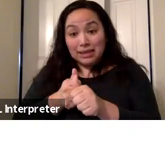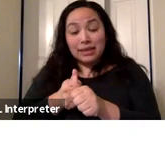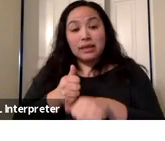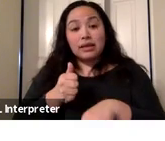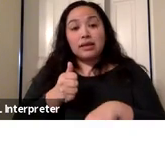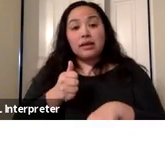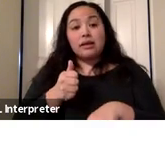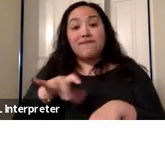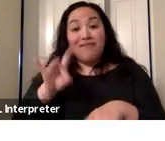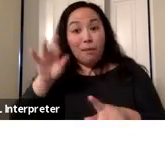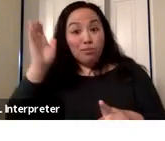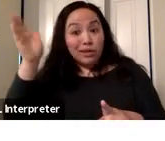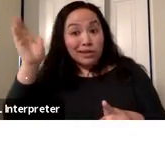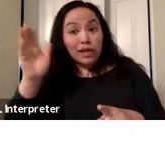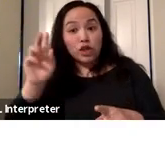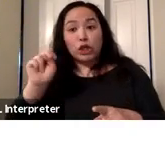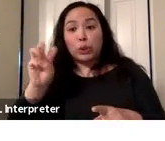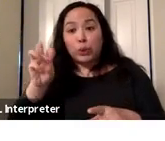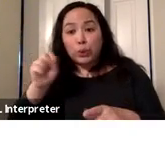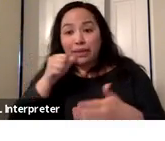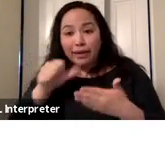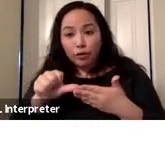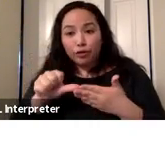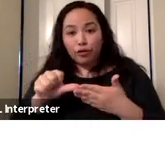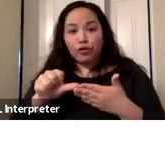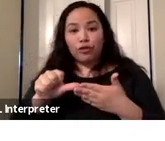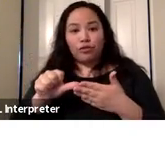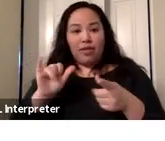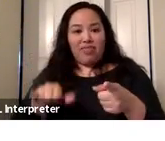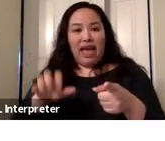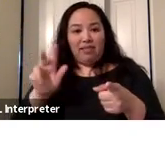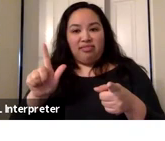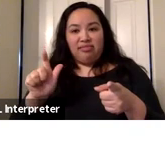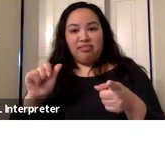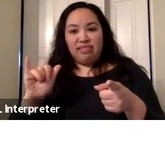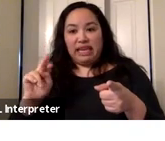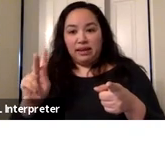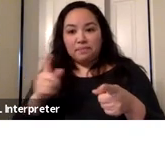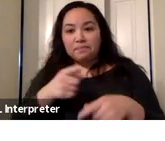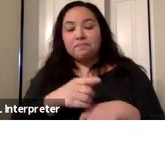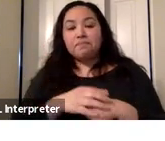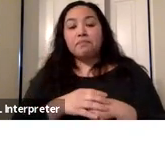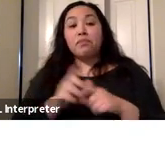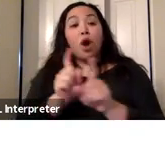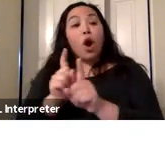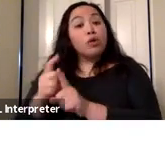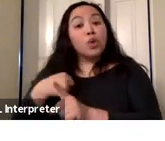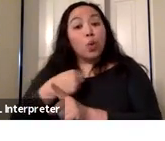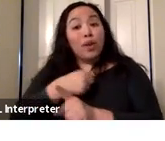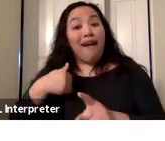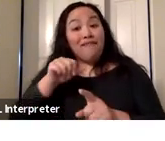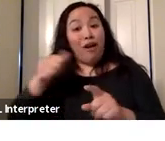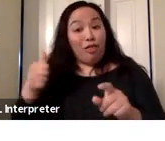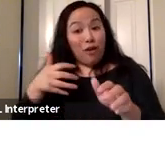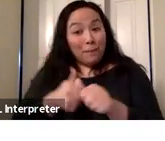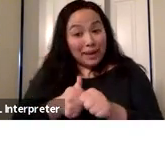presentations and newsletters at that particular URL. And we do have updates like Dr. Noha was